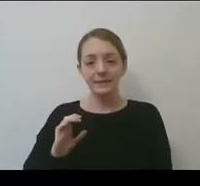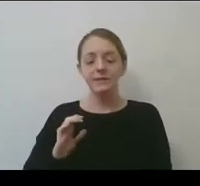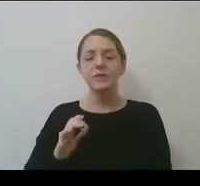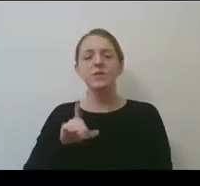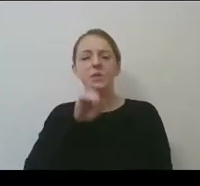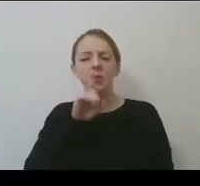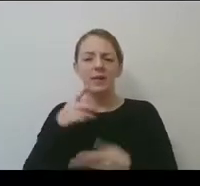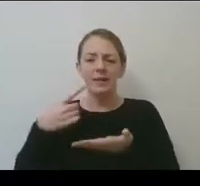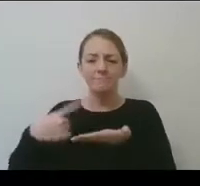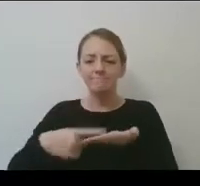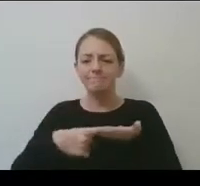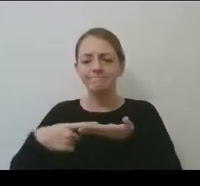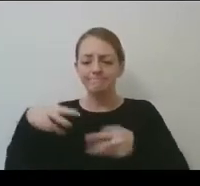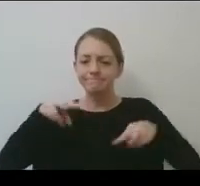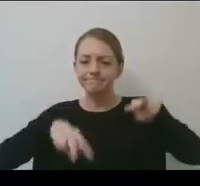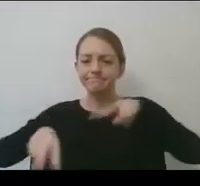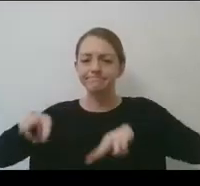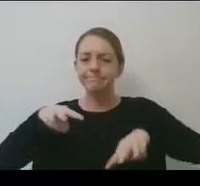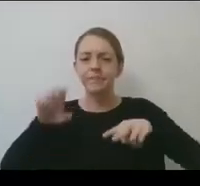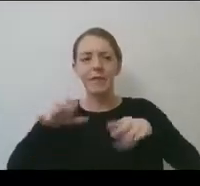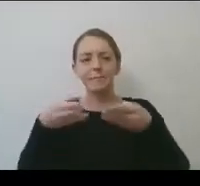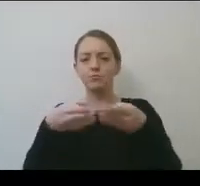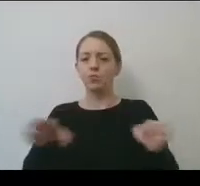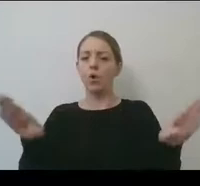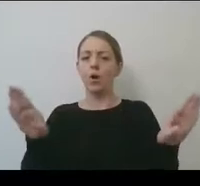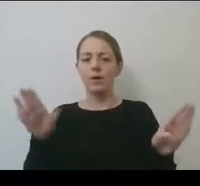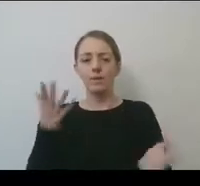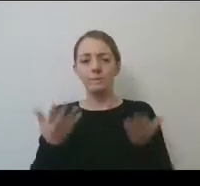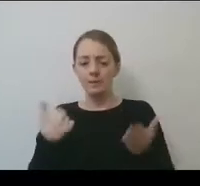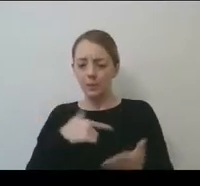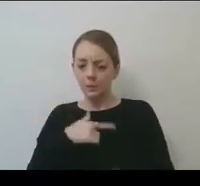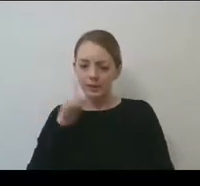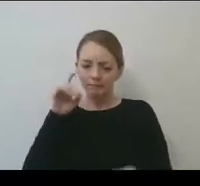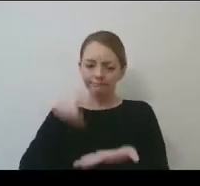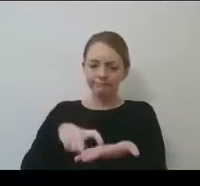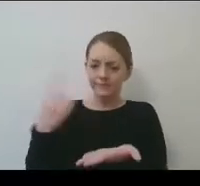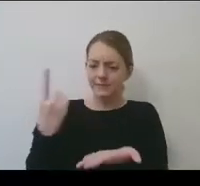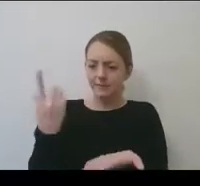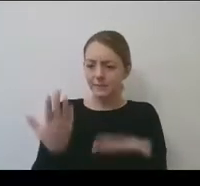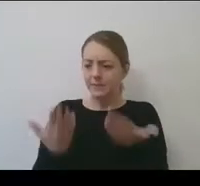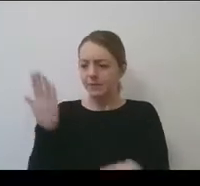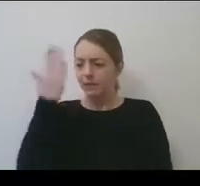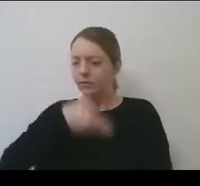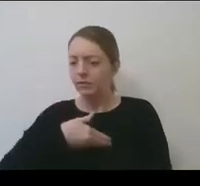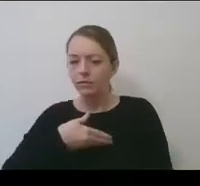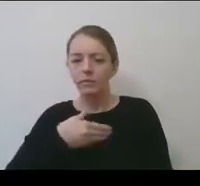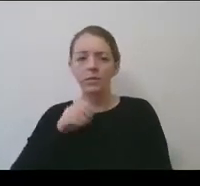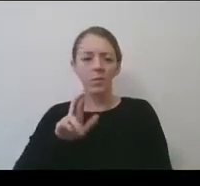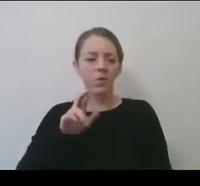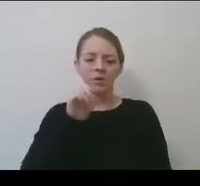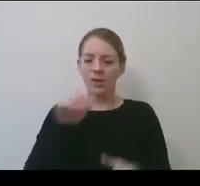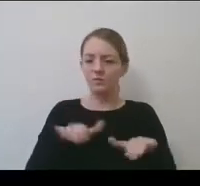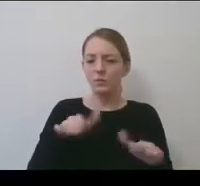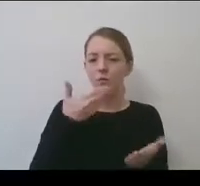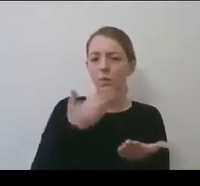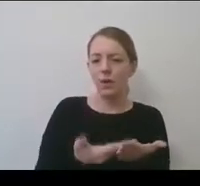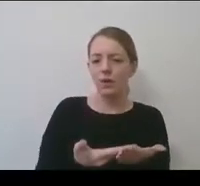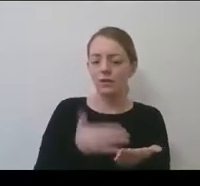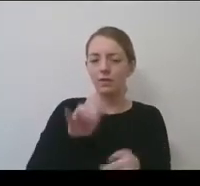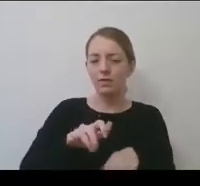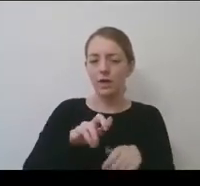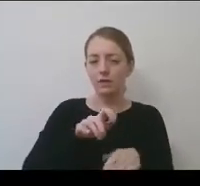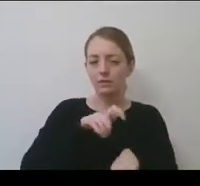um, again, major things that we may have missed or that we just weren't doing very well at the time. Um, as